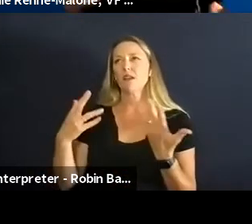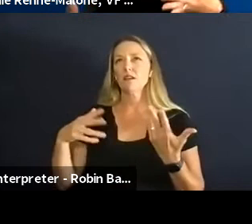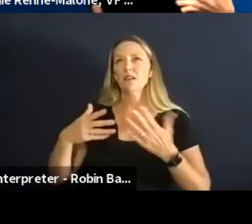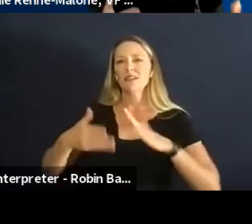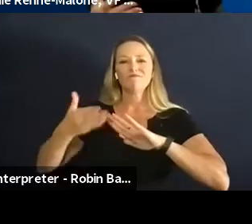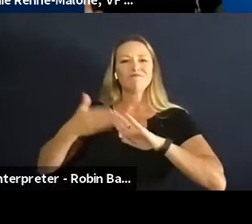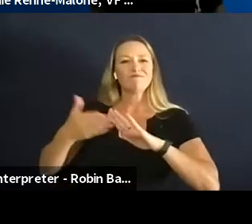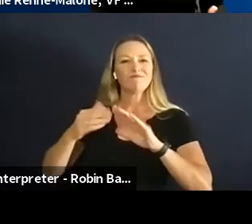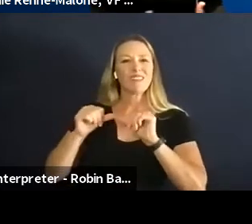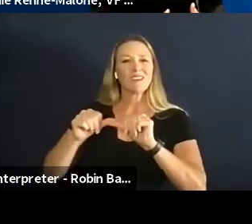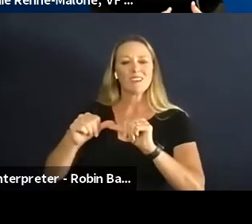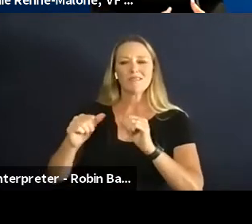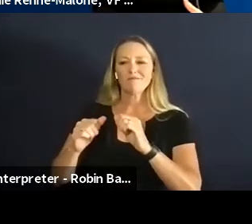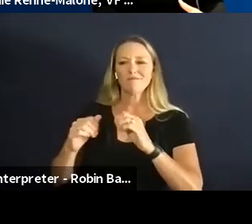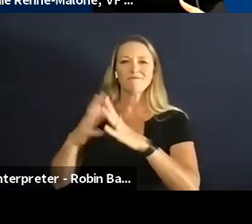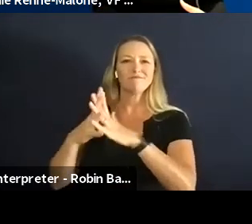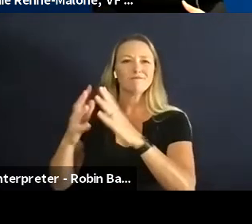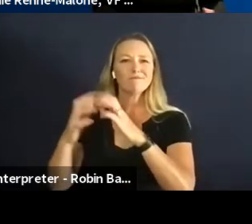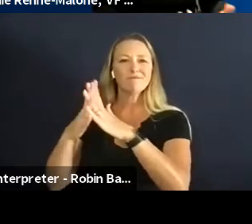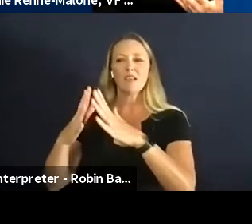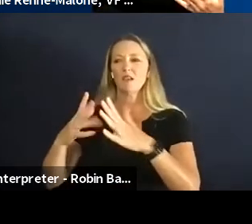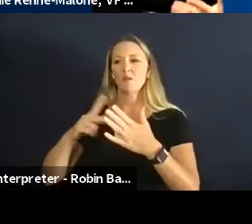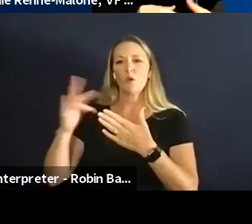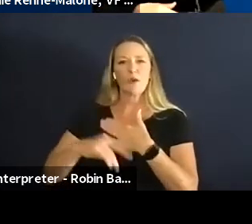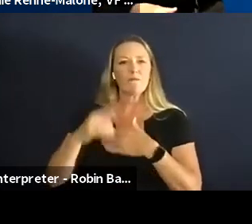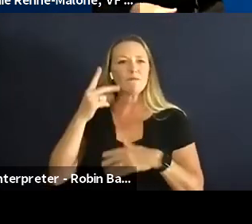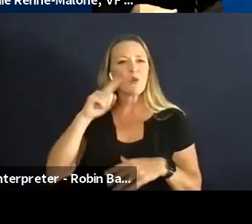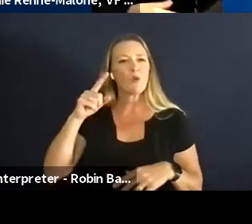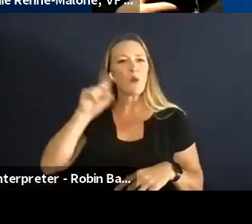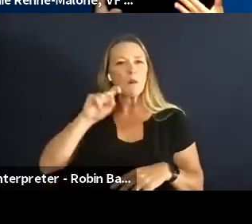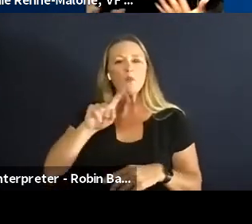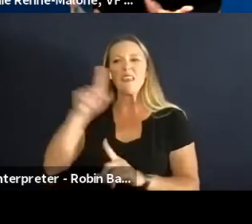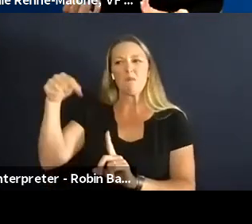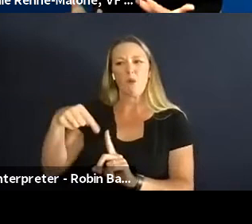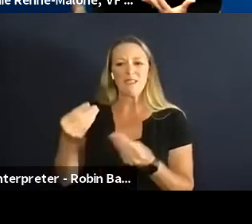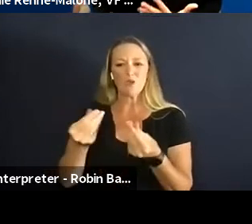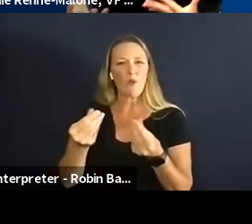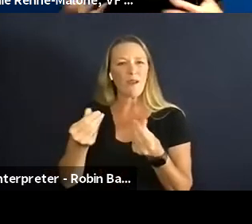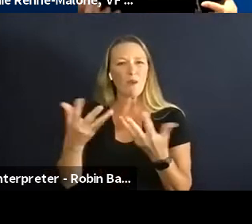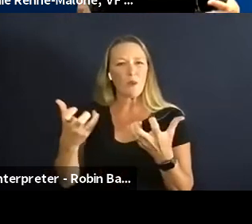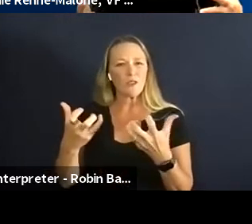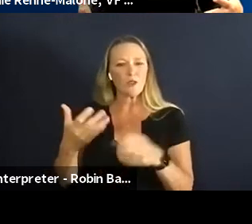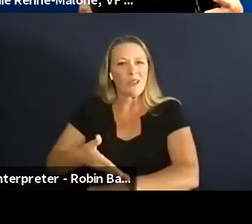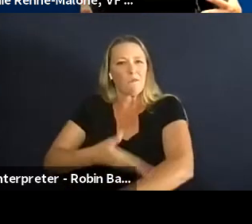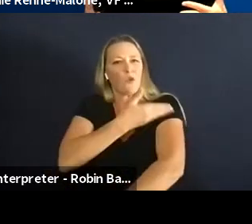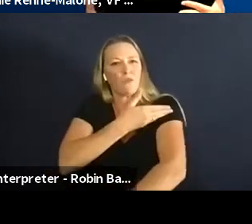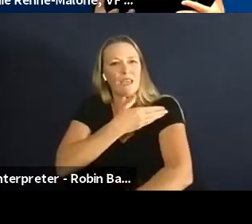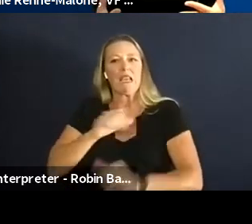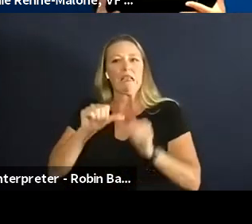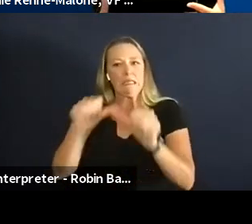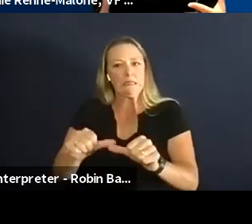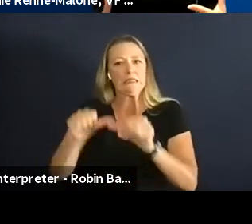sustainable agriculture practices where there's soil health improvement but also there's this truly personal social